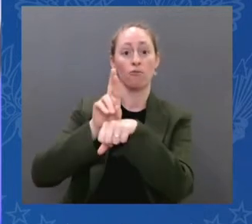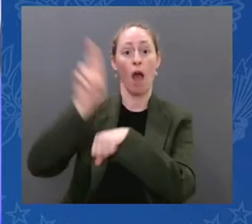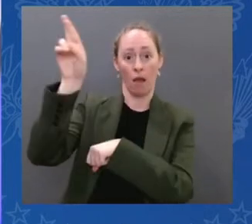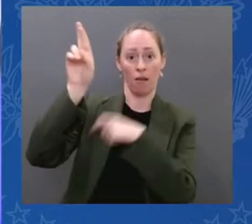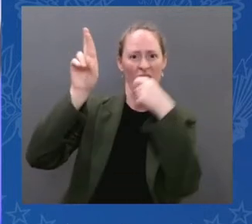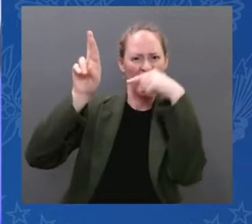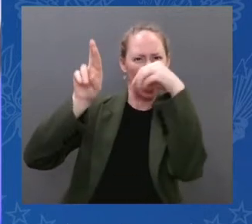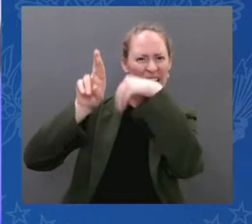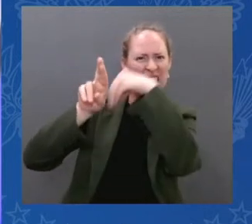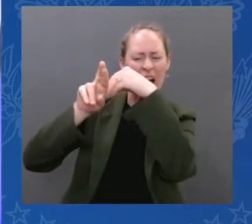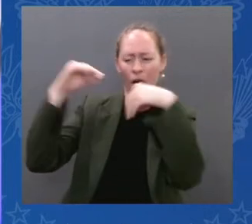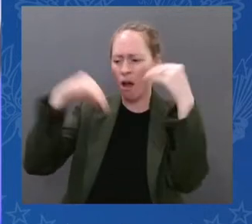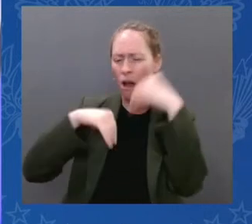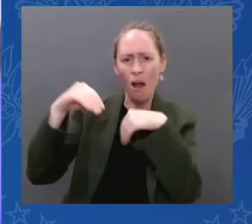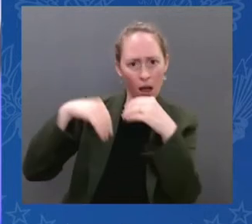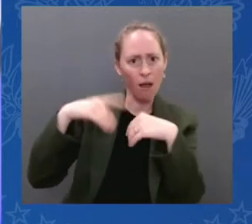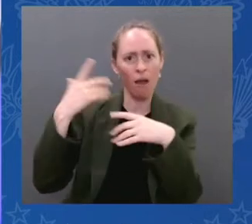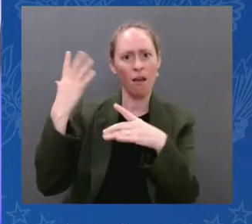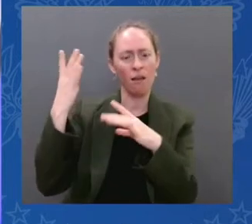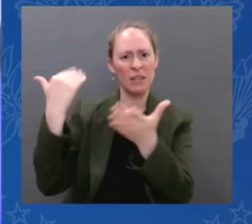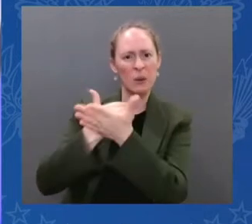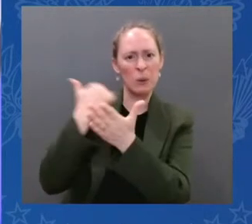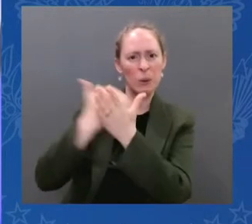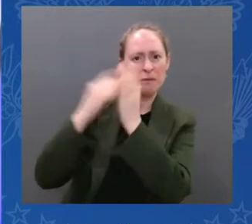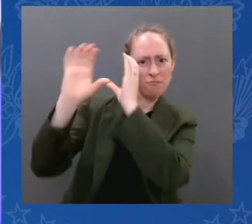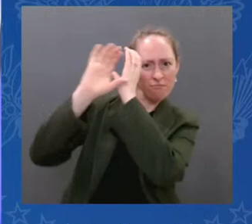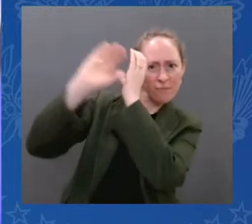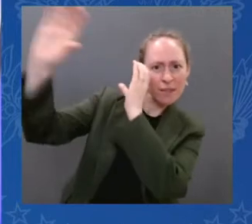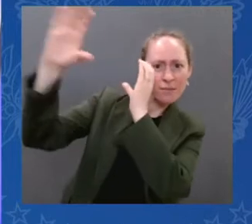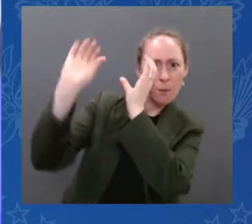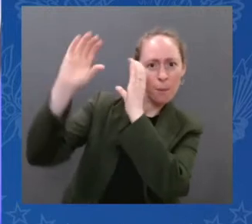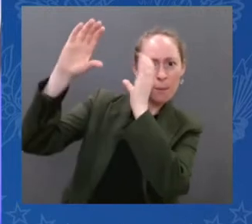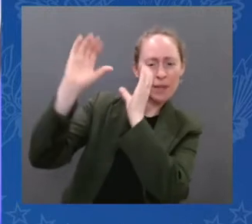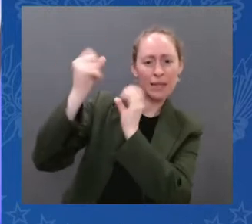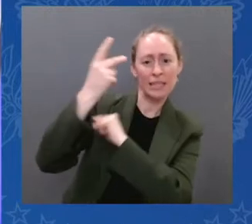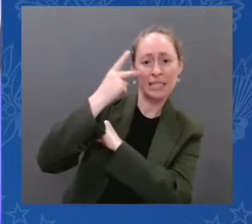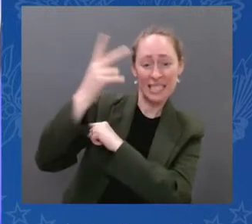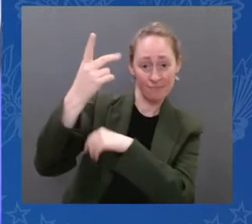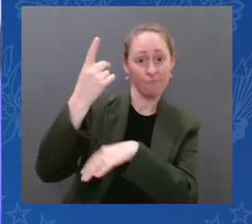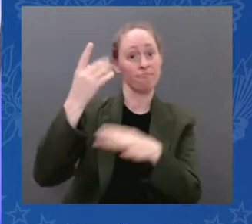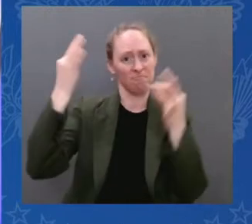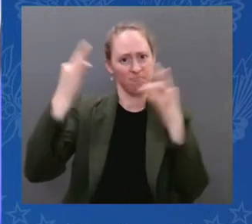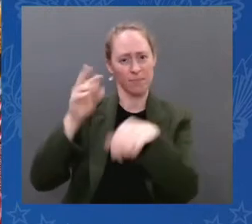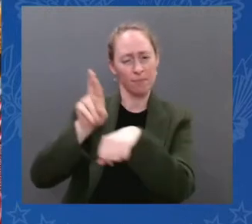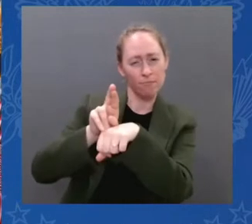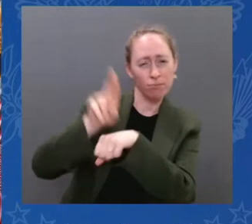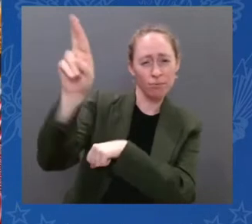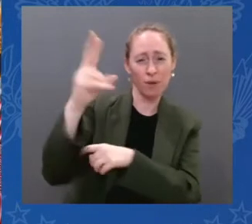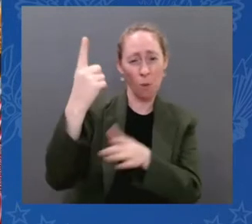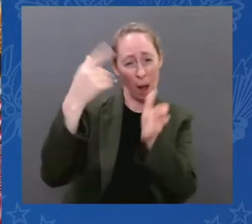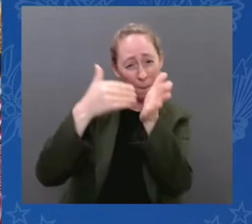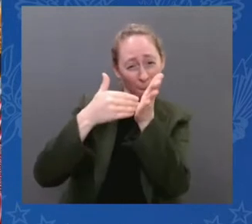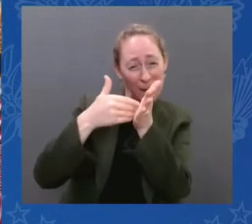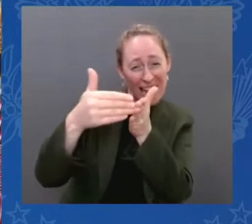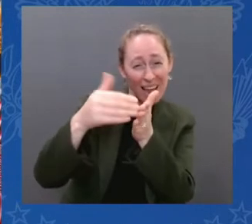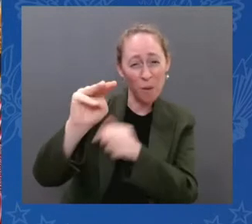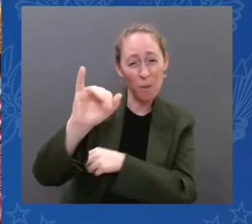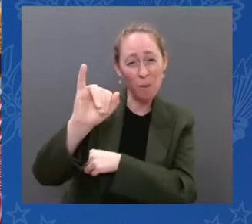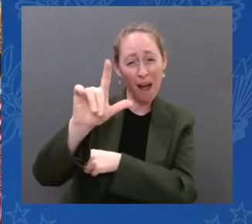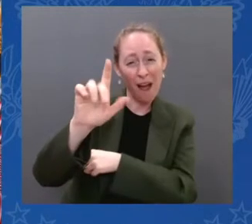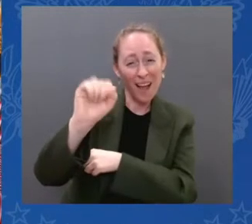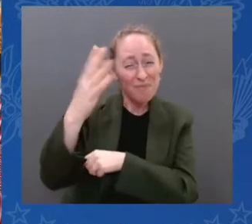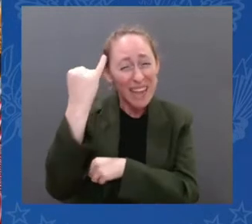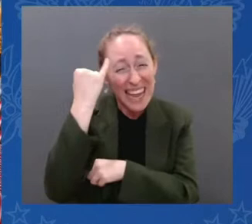million miles into the cosmos. First of all, that blows my mind. A million miles into the cosmos. Along the way,